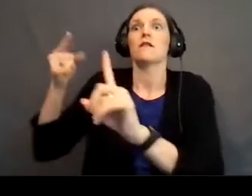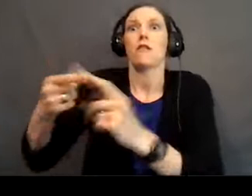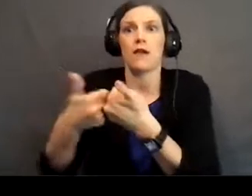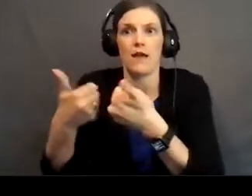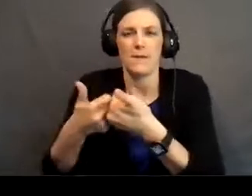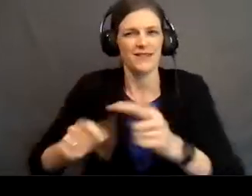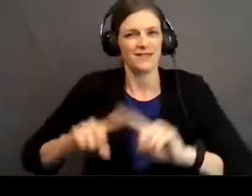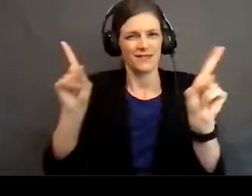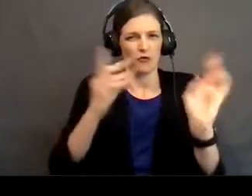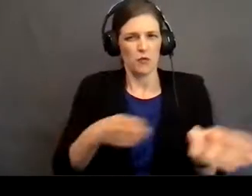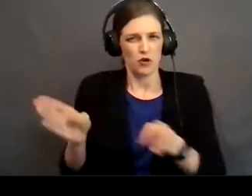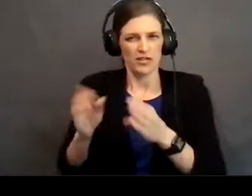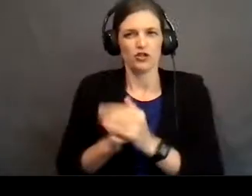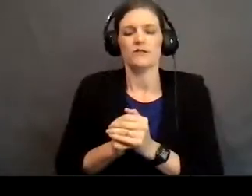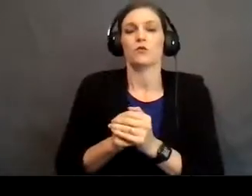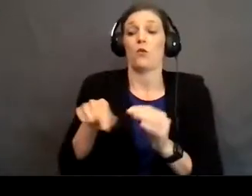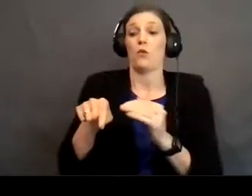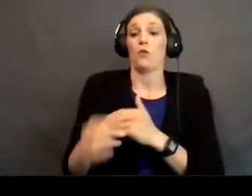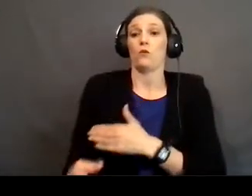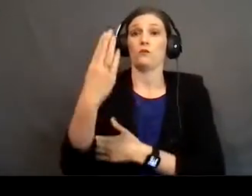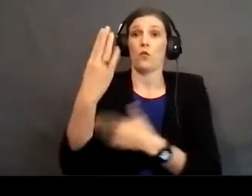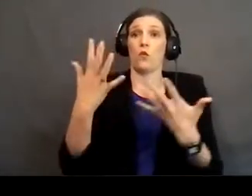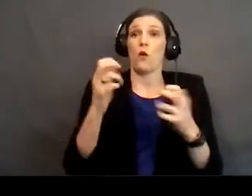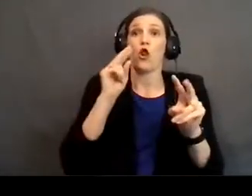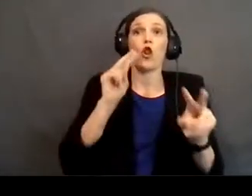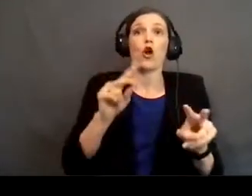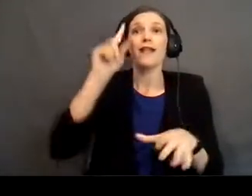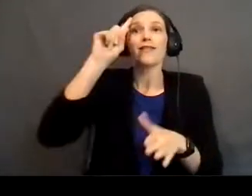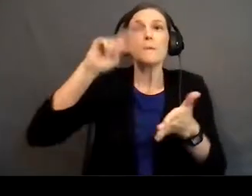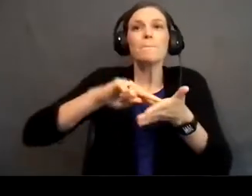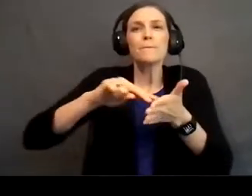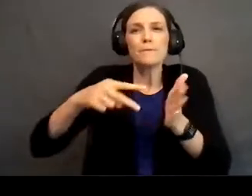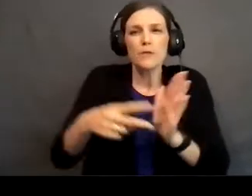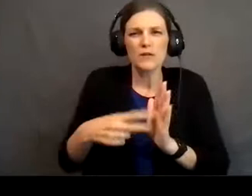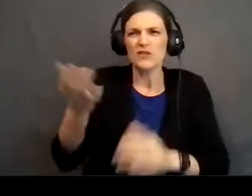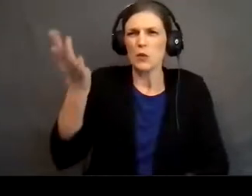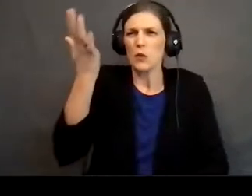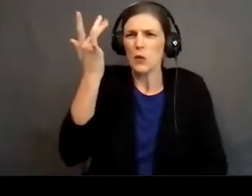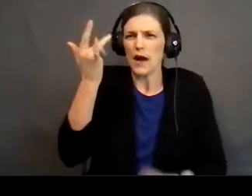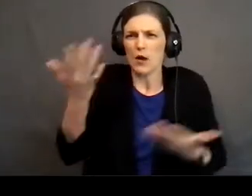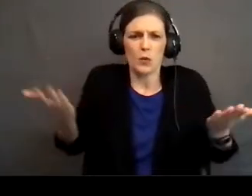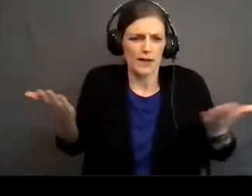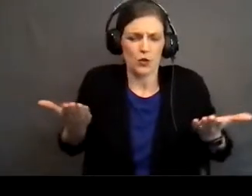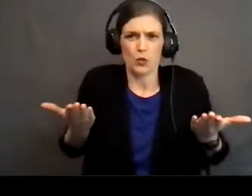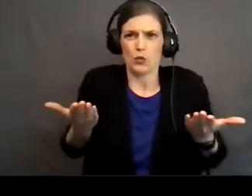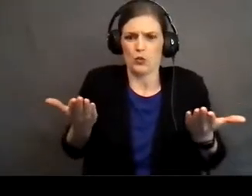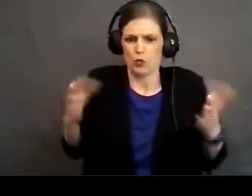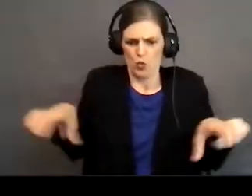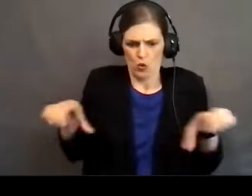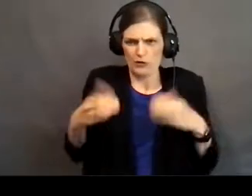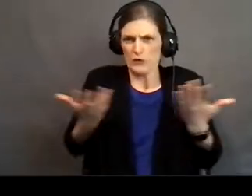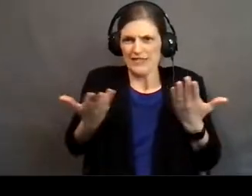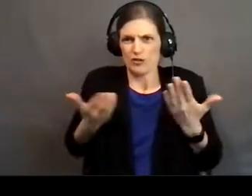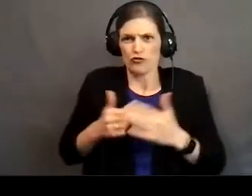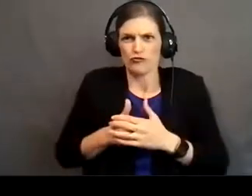this morning, I want to start by taking a look at the purpose. Why are we here? What are we doing here? What is